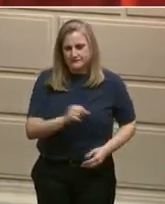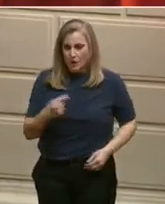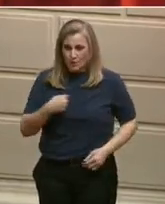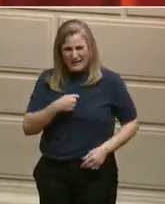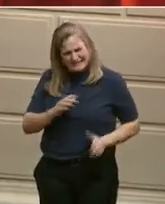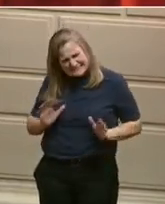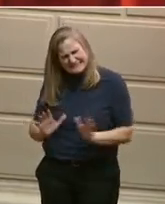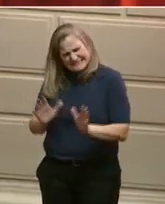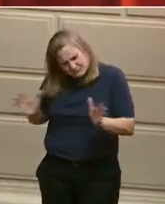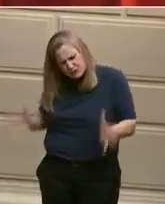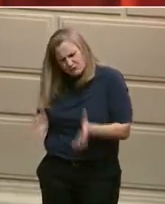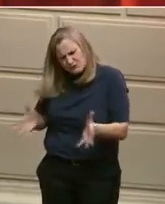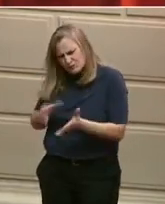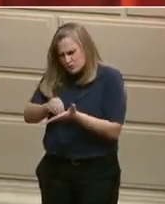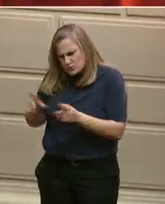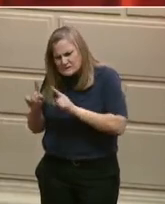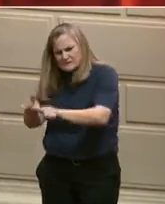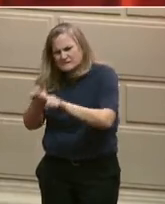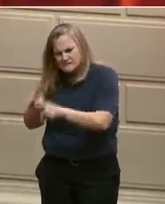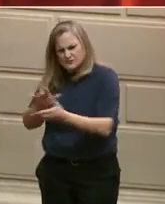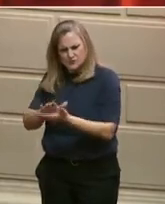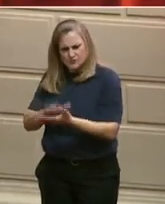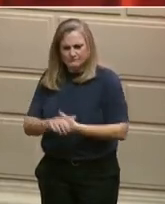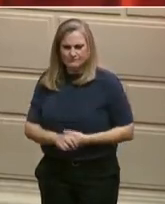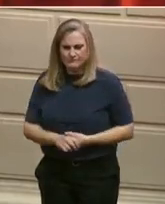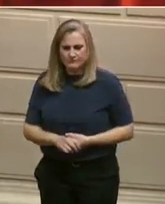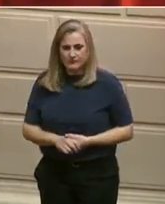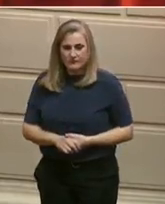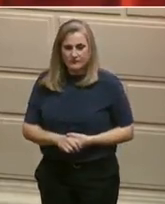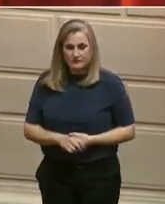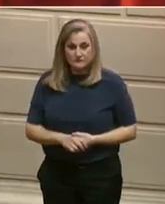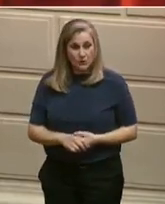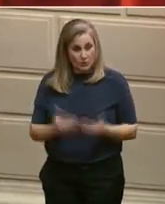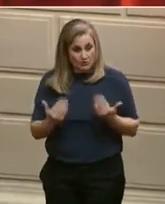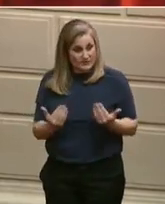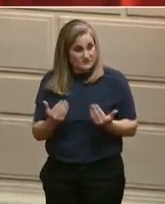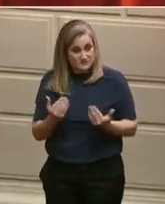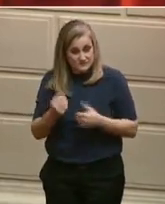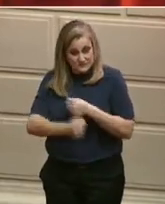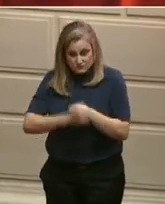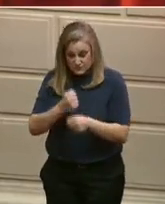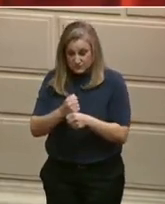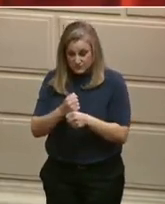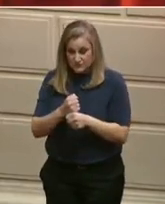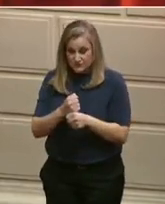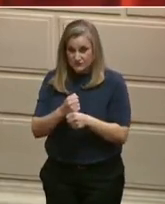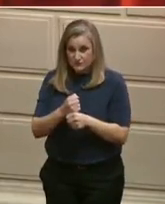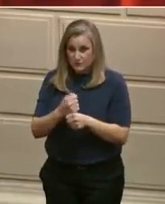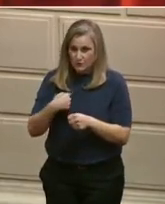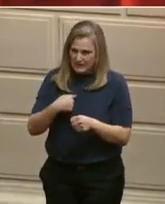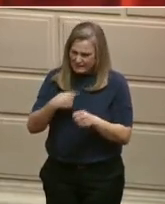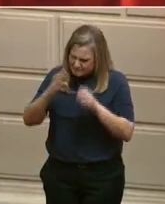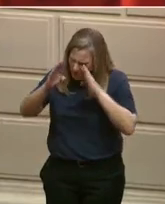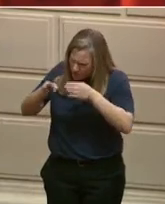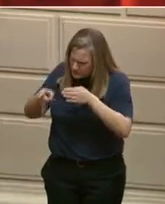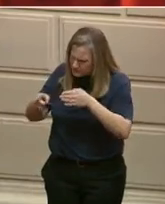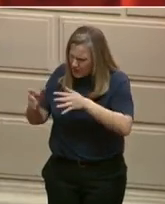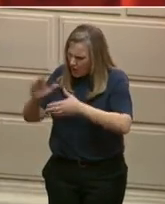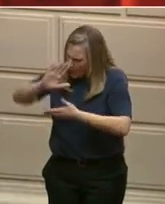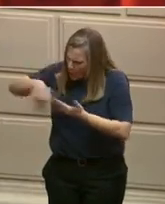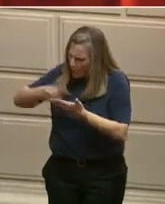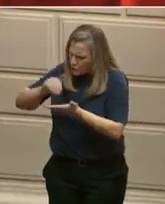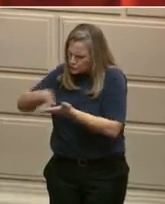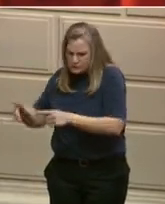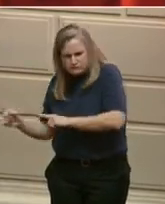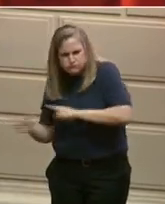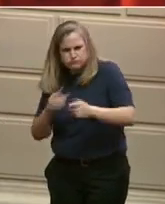This school year, our work to dramatically improve attendance is already having a positive impact. I